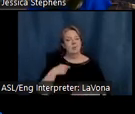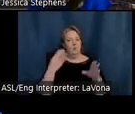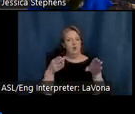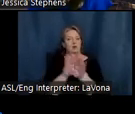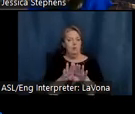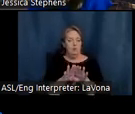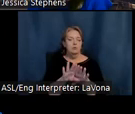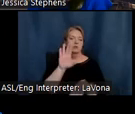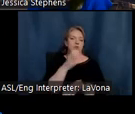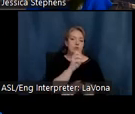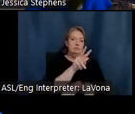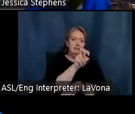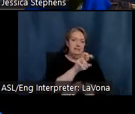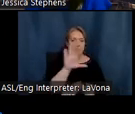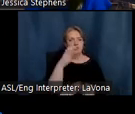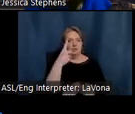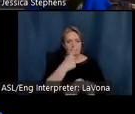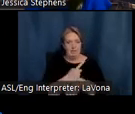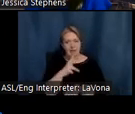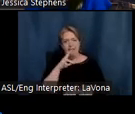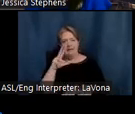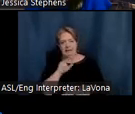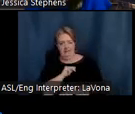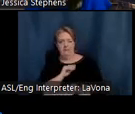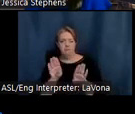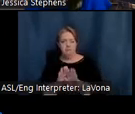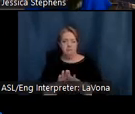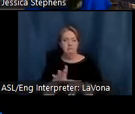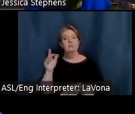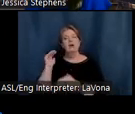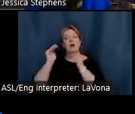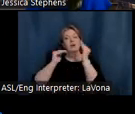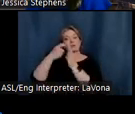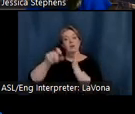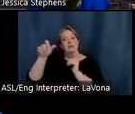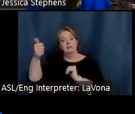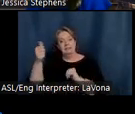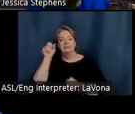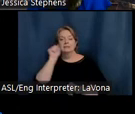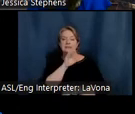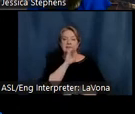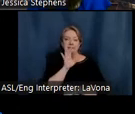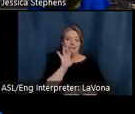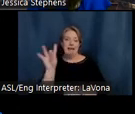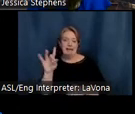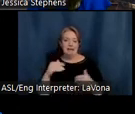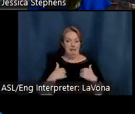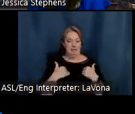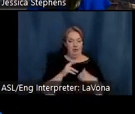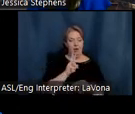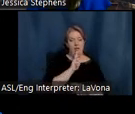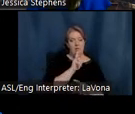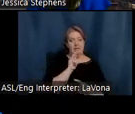Christmas Eve, and Christmas Day. Adults are $10, seniors are 8, youth ages 3 to 17 are